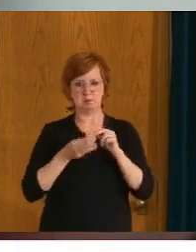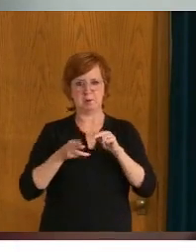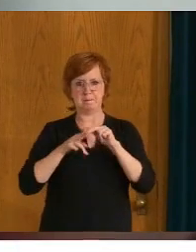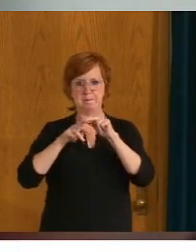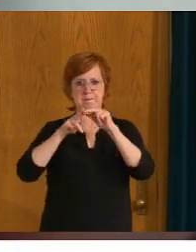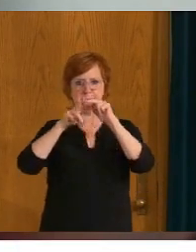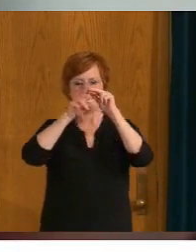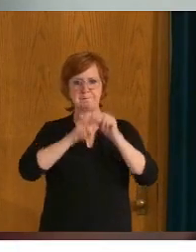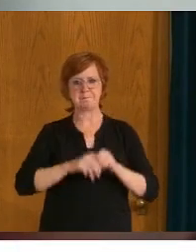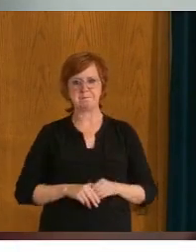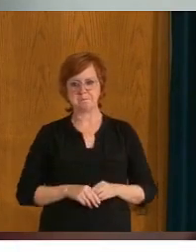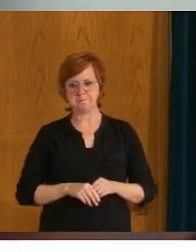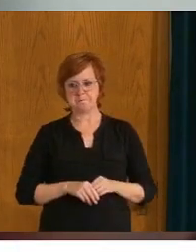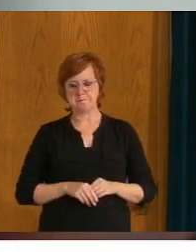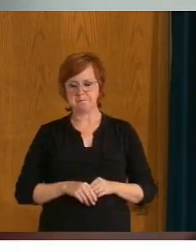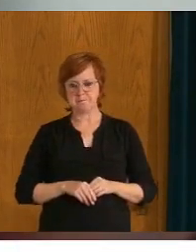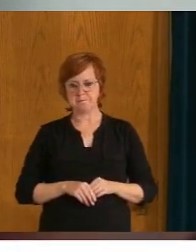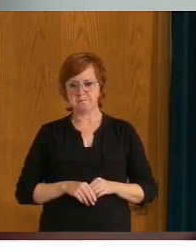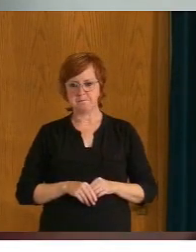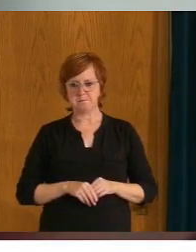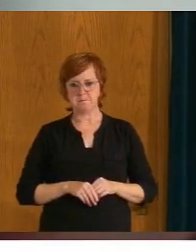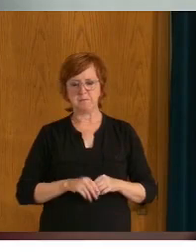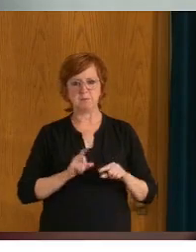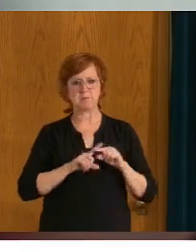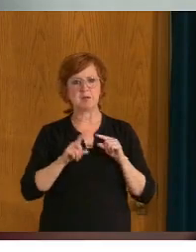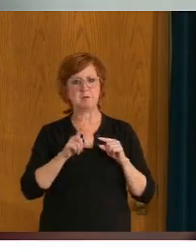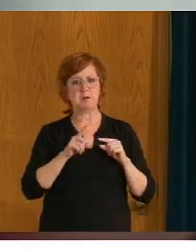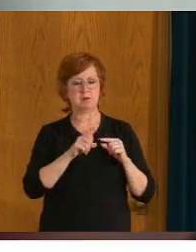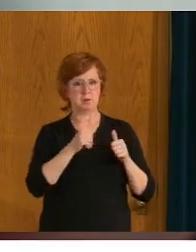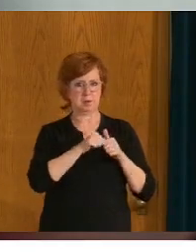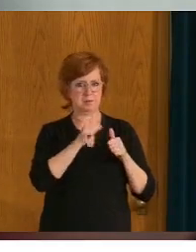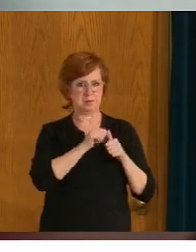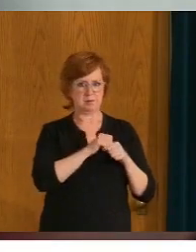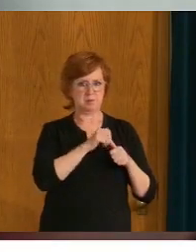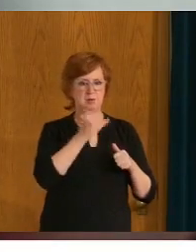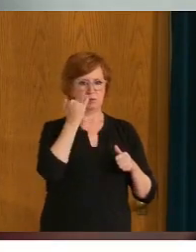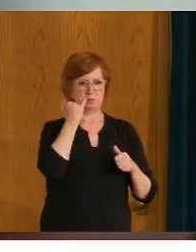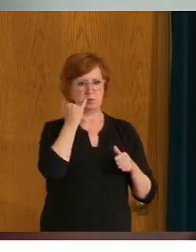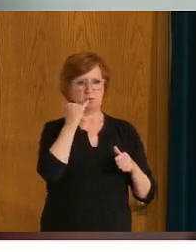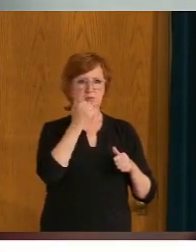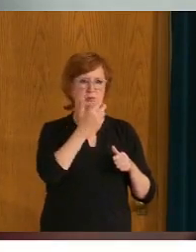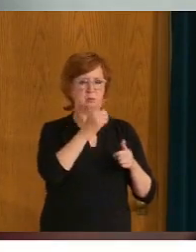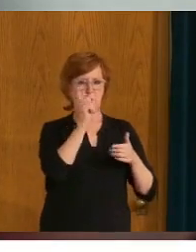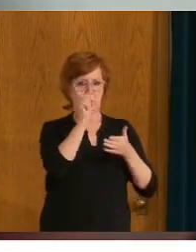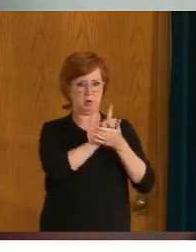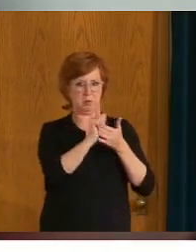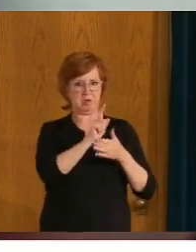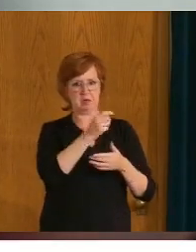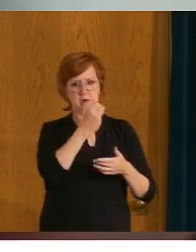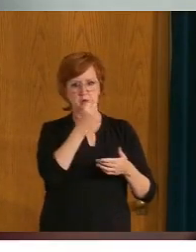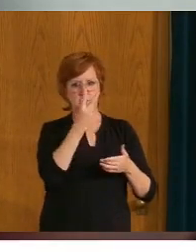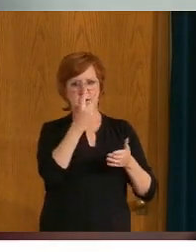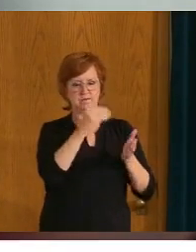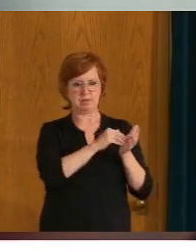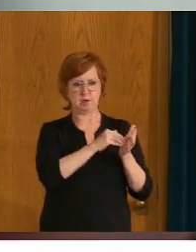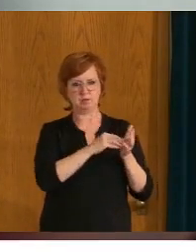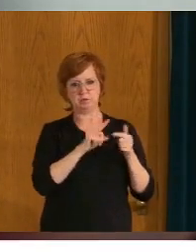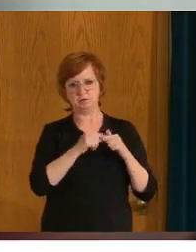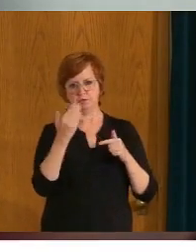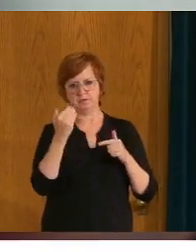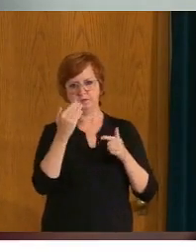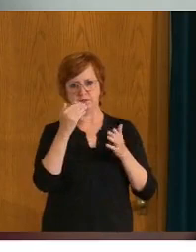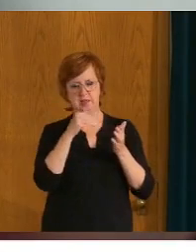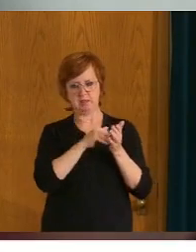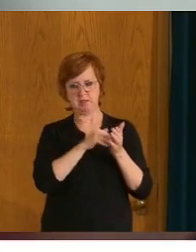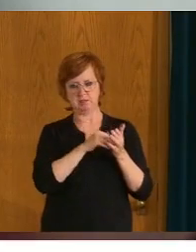the summer, but with the first doses, even at 12 to 15,000 a week, if you calculate that out over, you know, the next two months until the end of August,